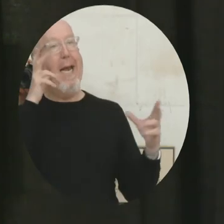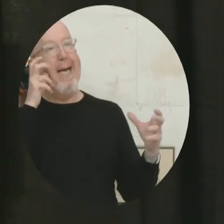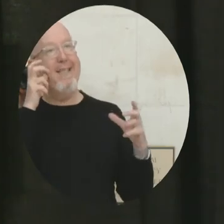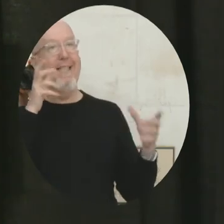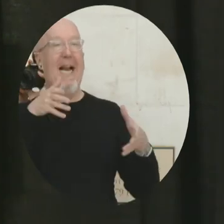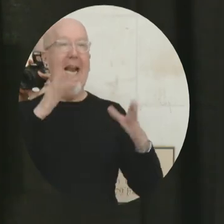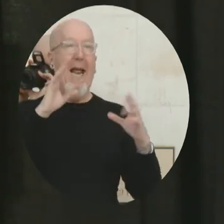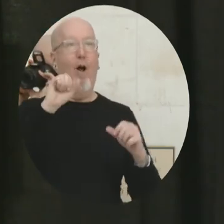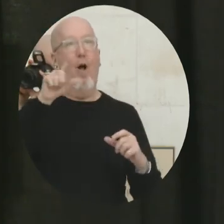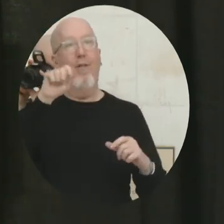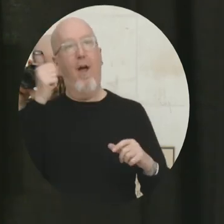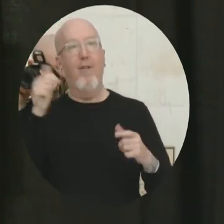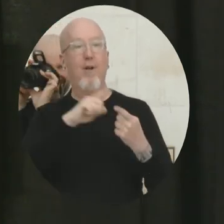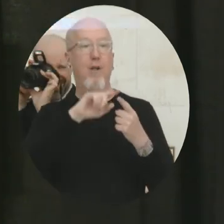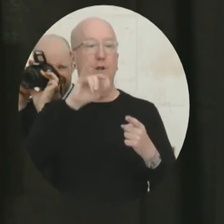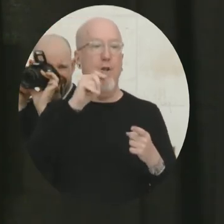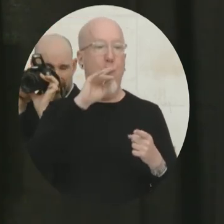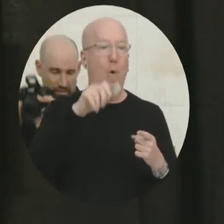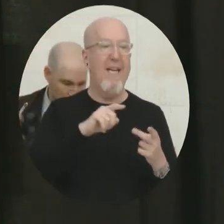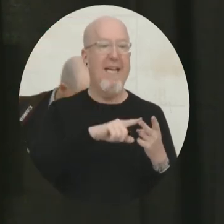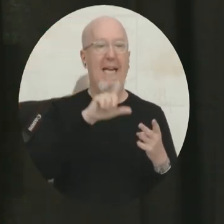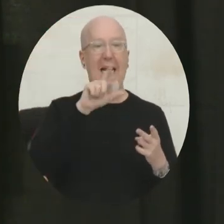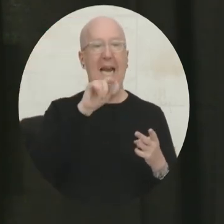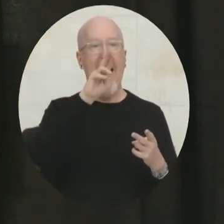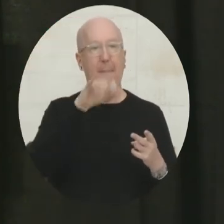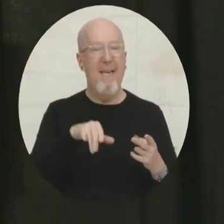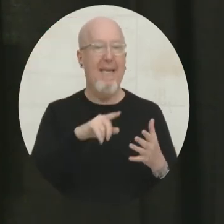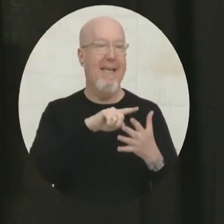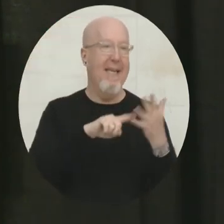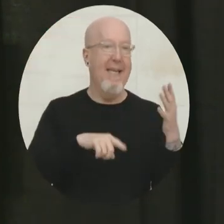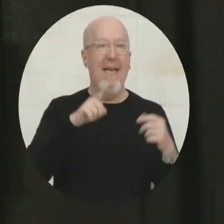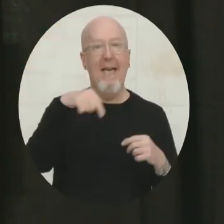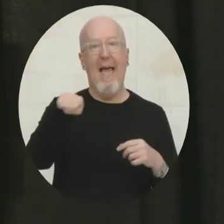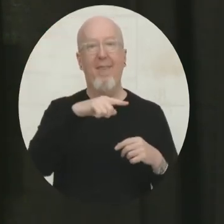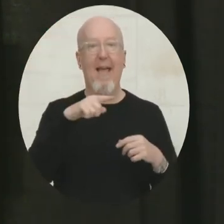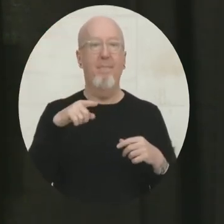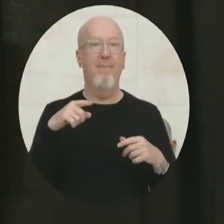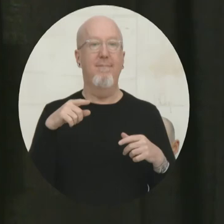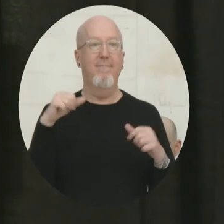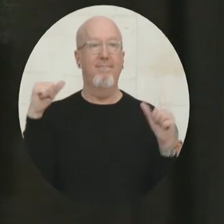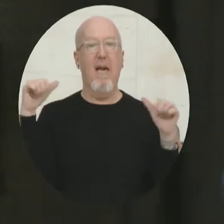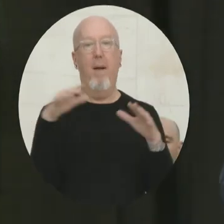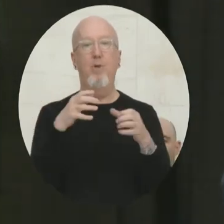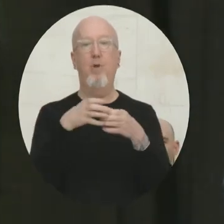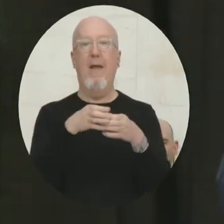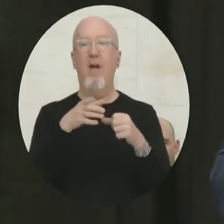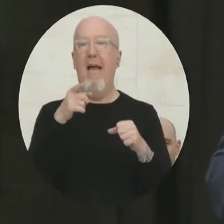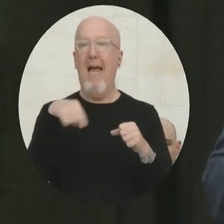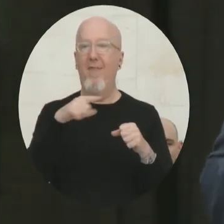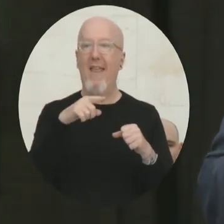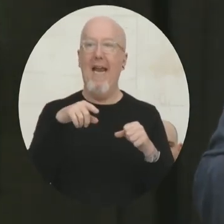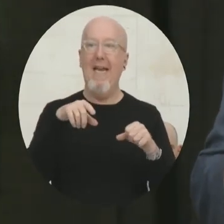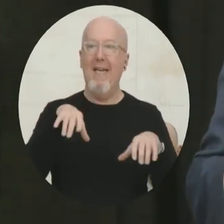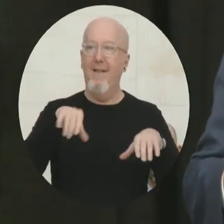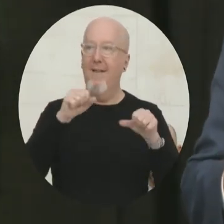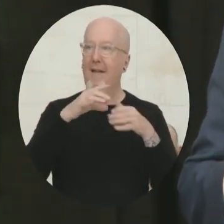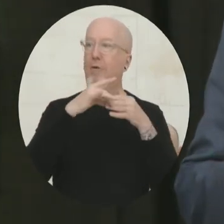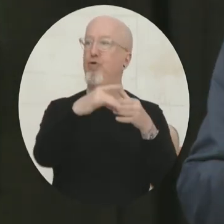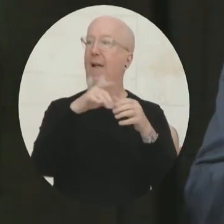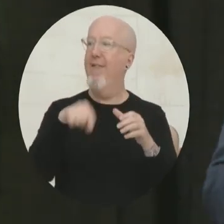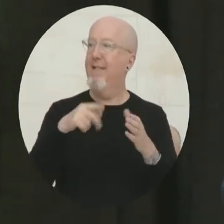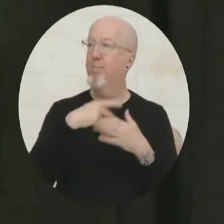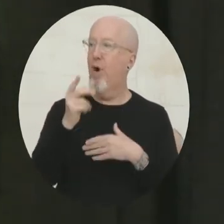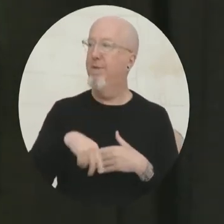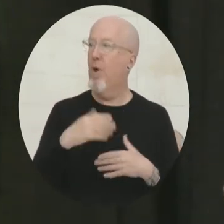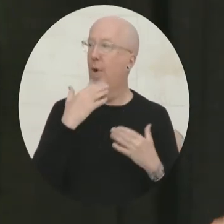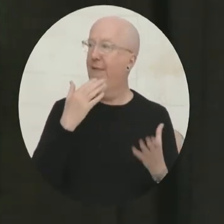Joni's and the Libby's and the Roberts come together and actually just drive this program and we can get out of the way. So I just